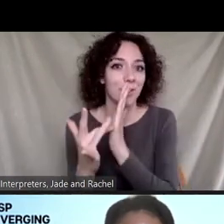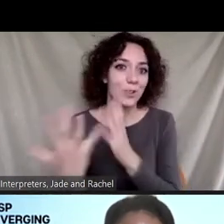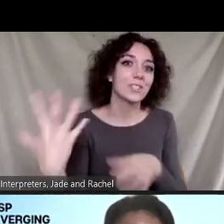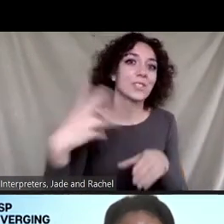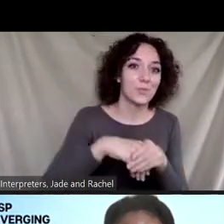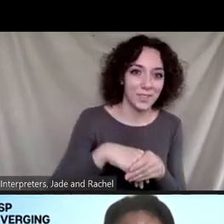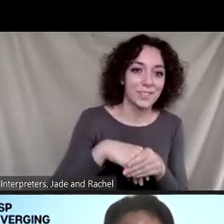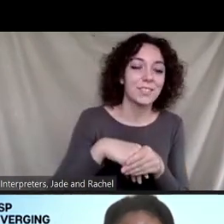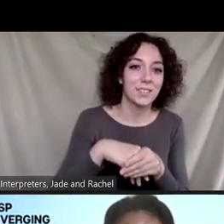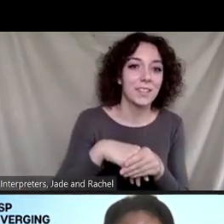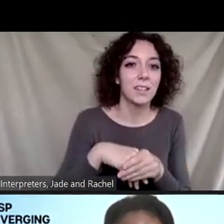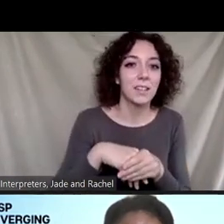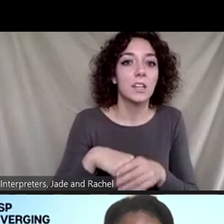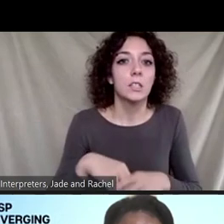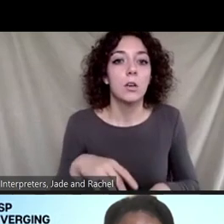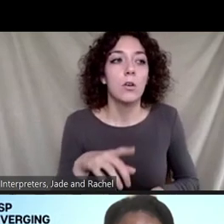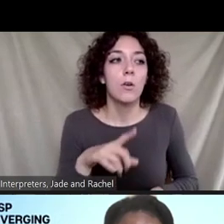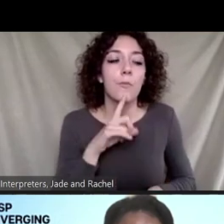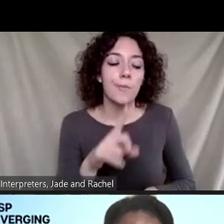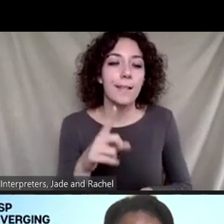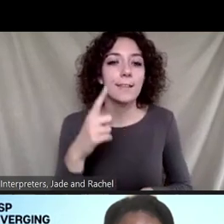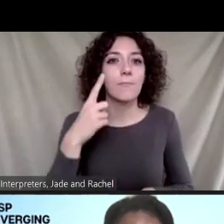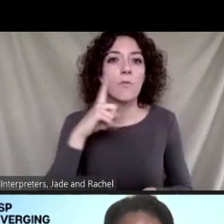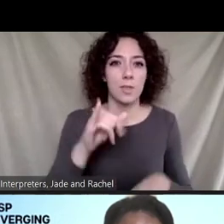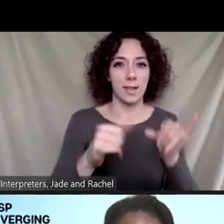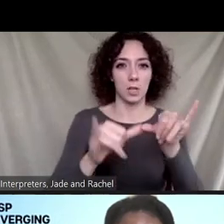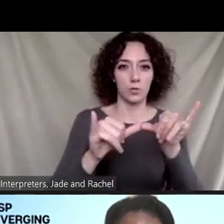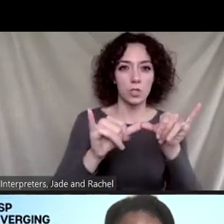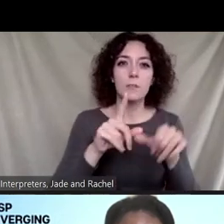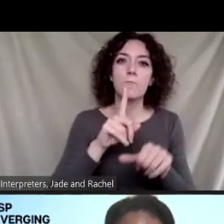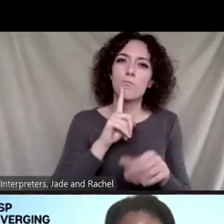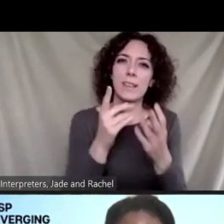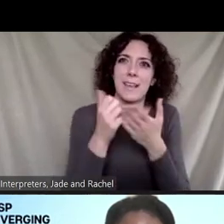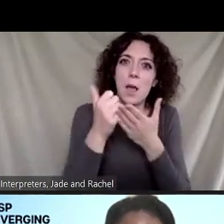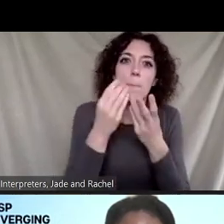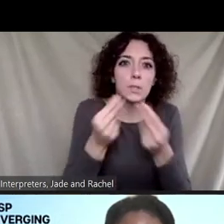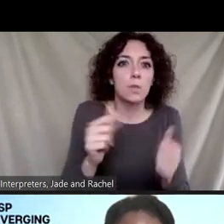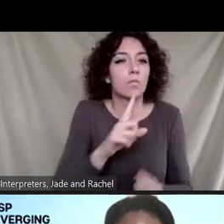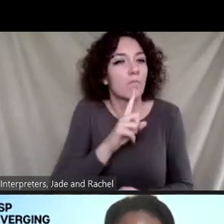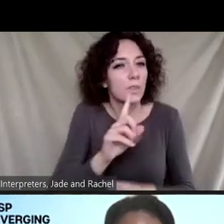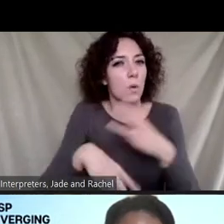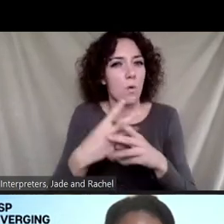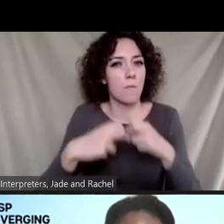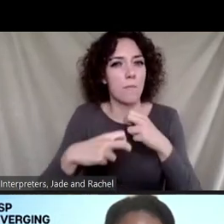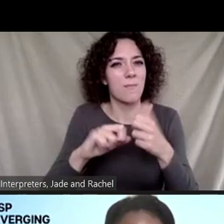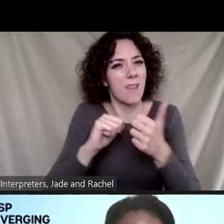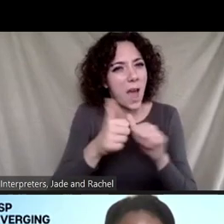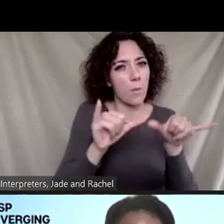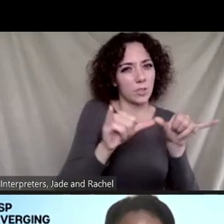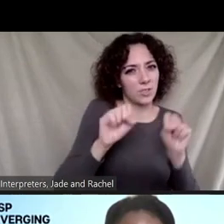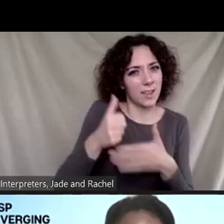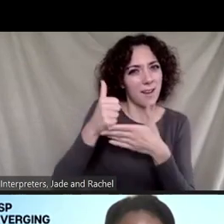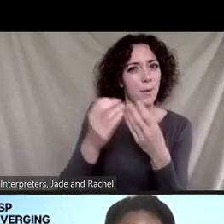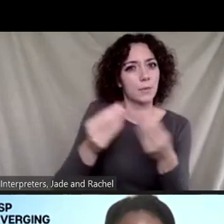But in order for engineering to really solve these real-world problems, it needs to work with the